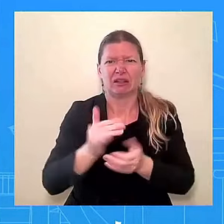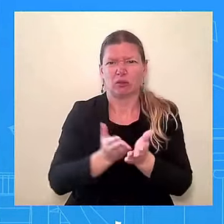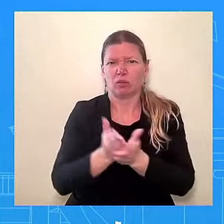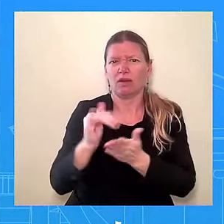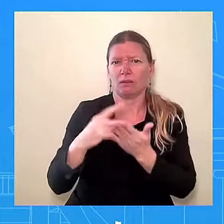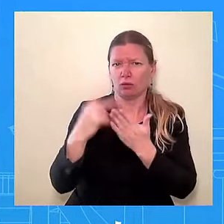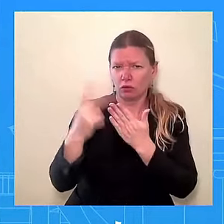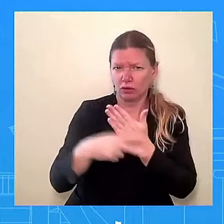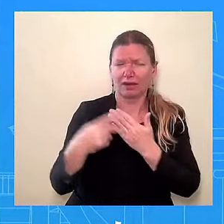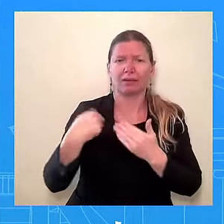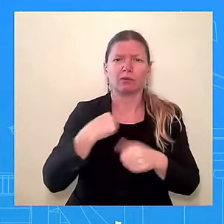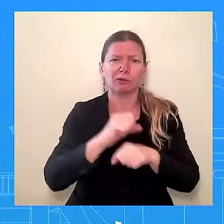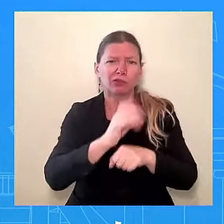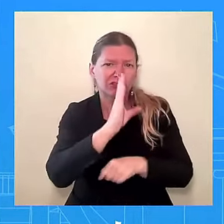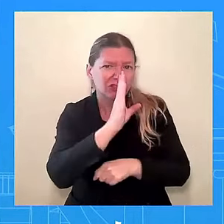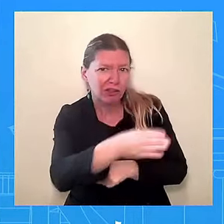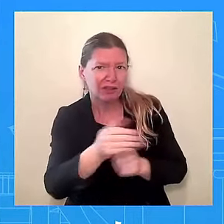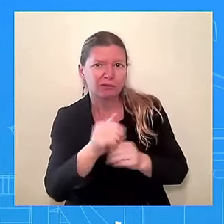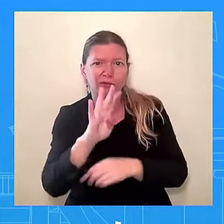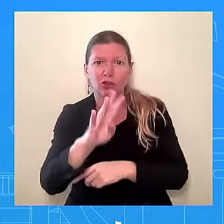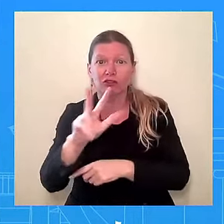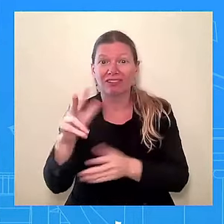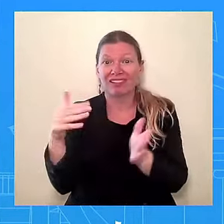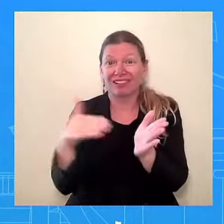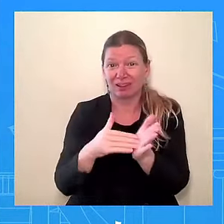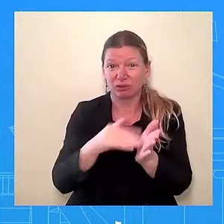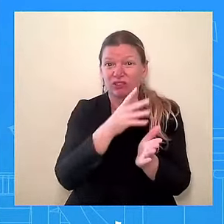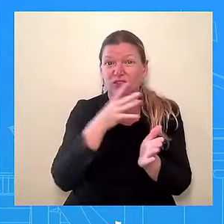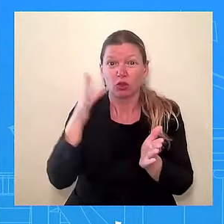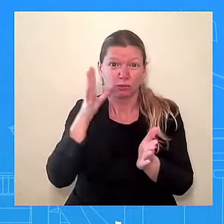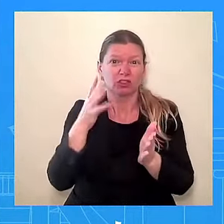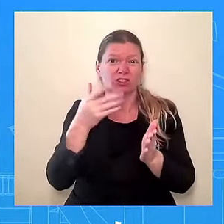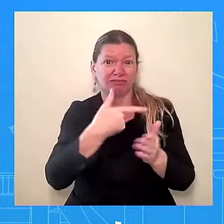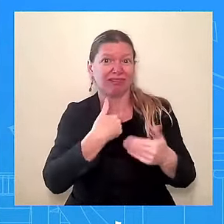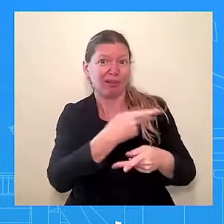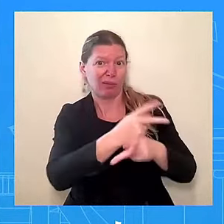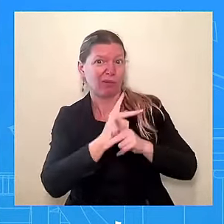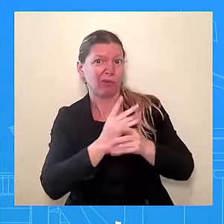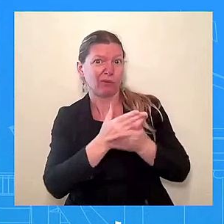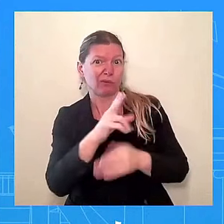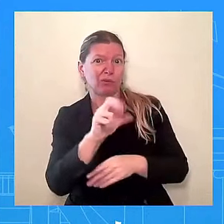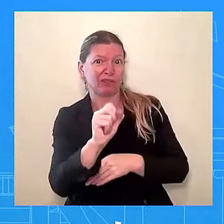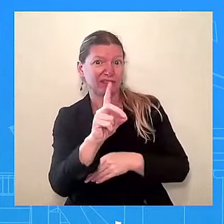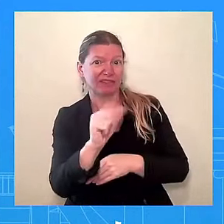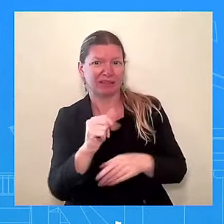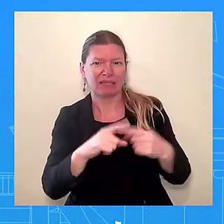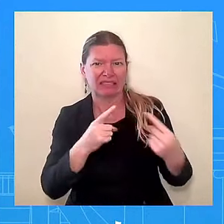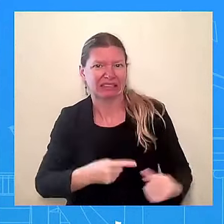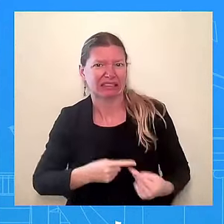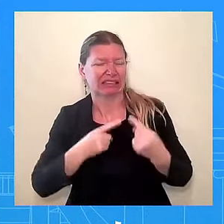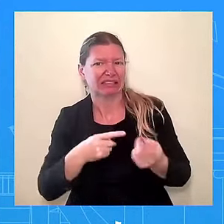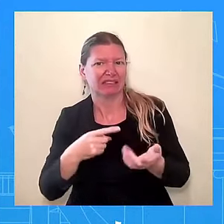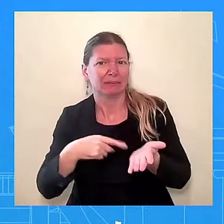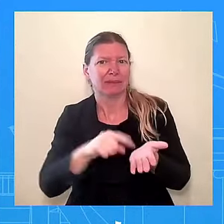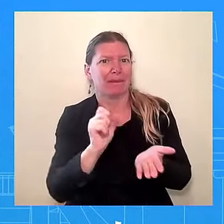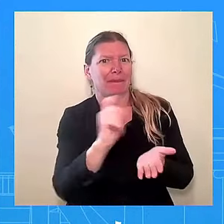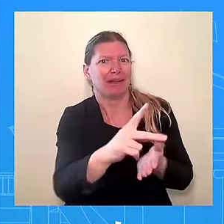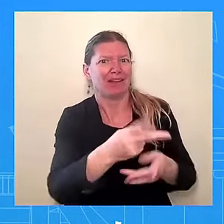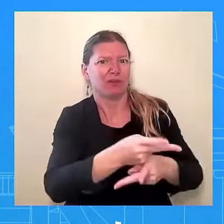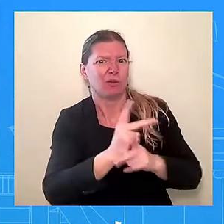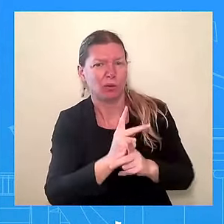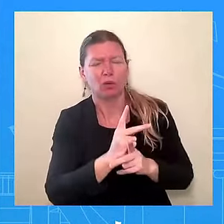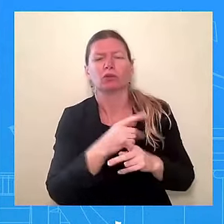but who were struggling to repay them, providing them some relief. Under Section 22006, in two years, we've distributed $2